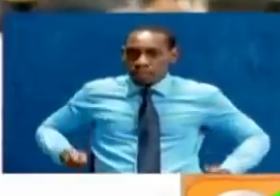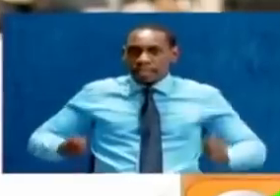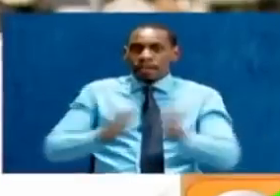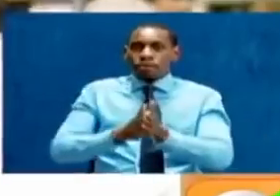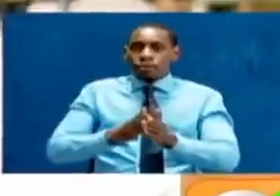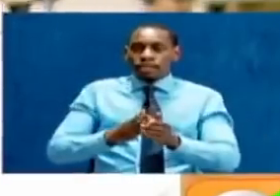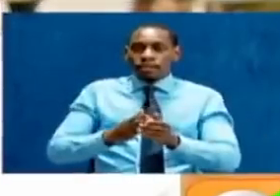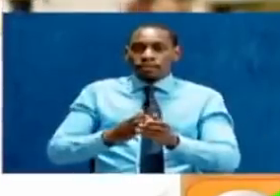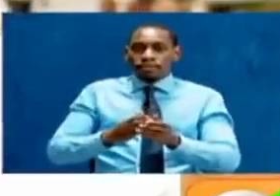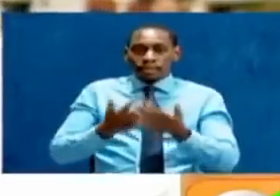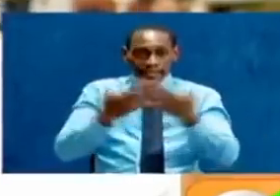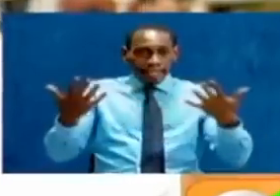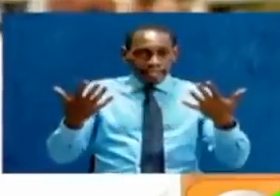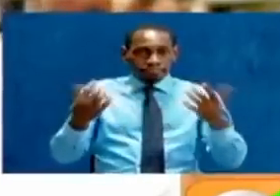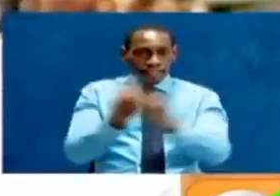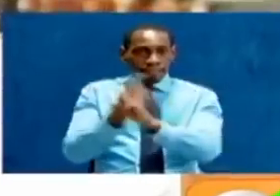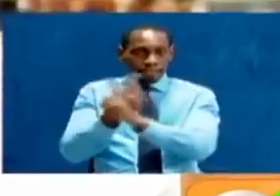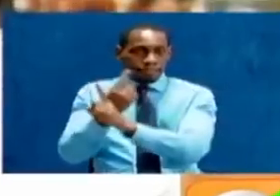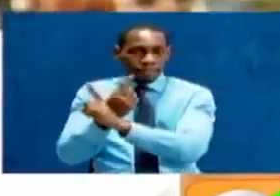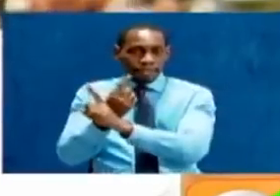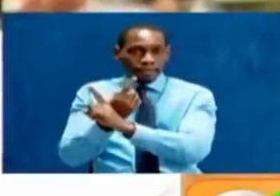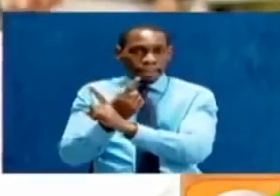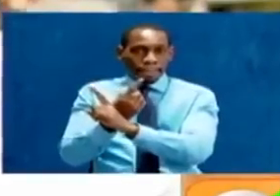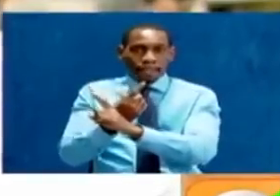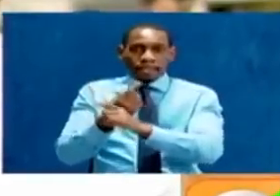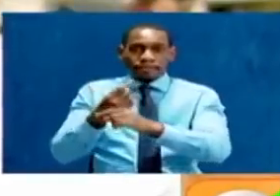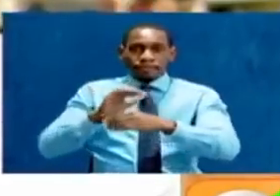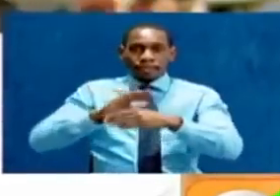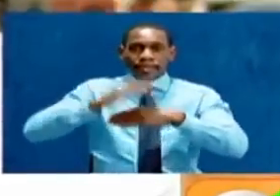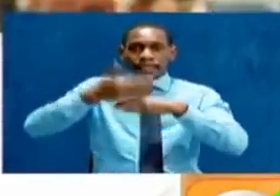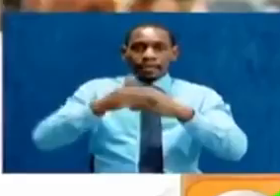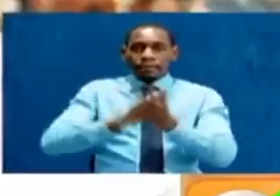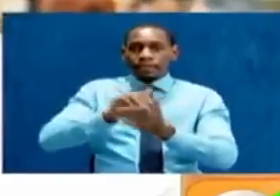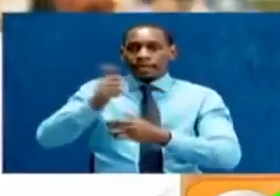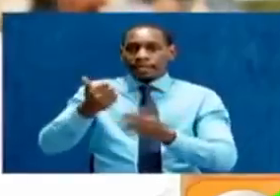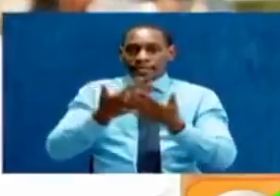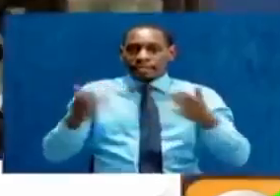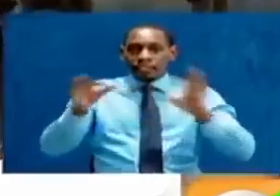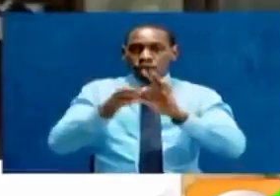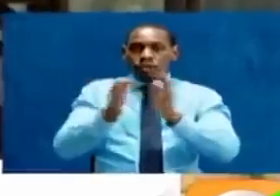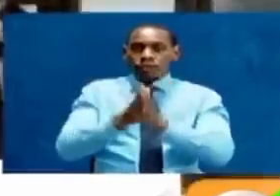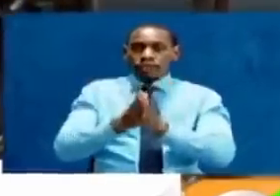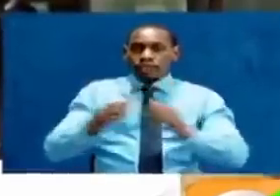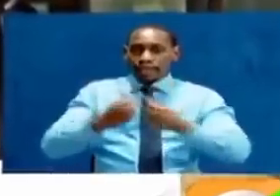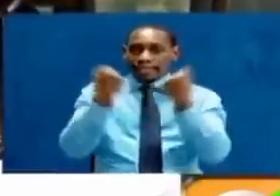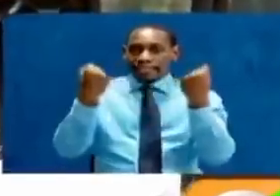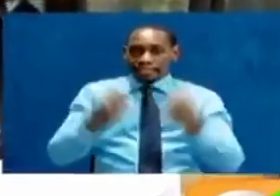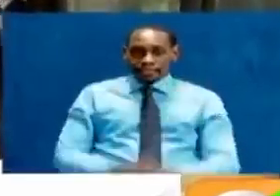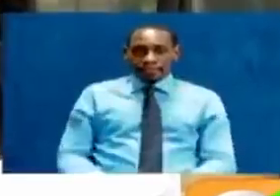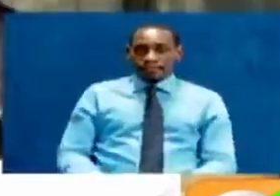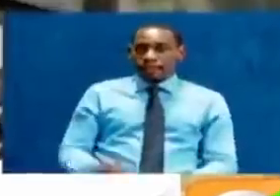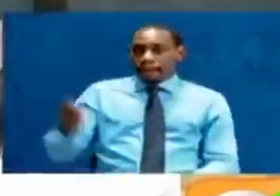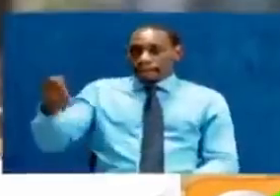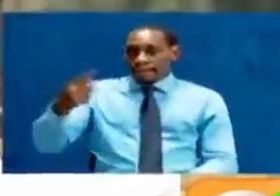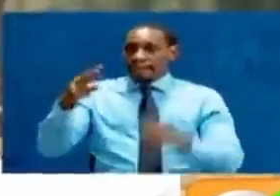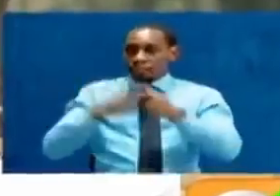footprints, compression pumps, therapy, and every other thing related to accident. The